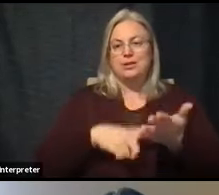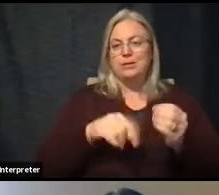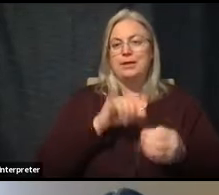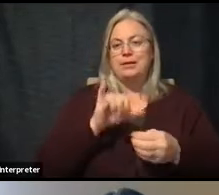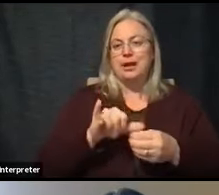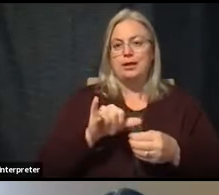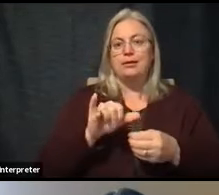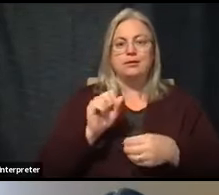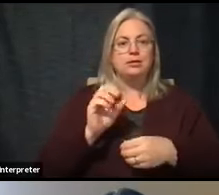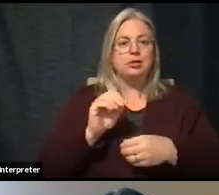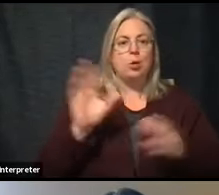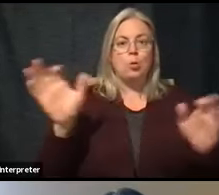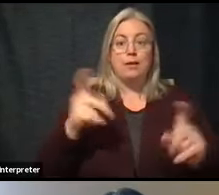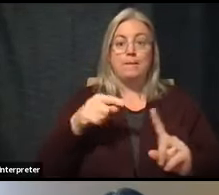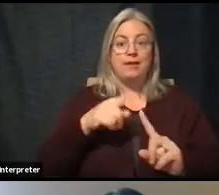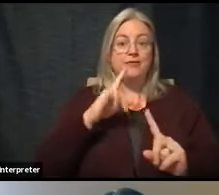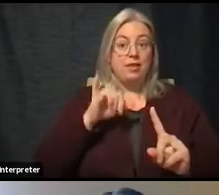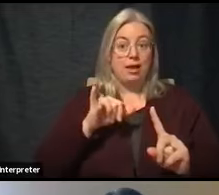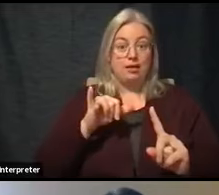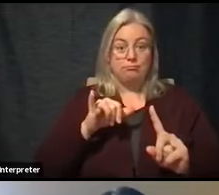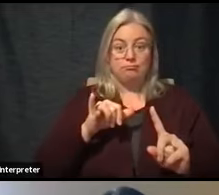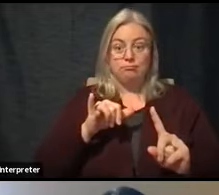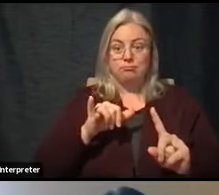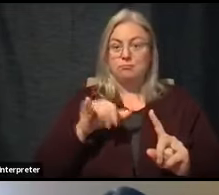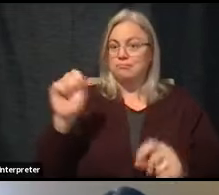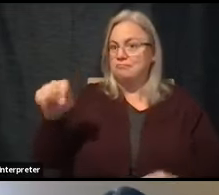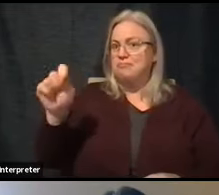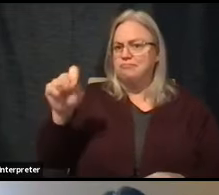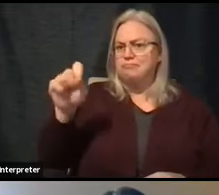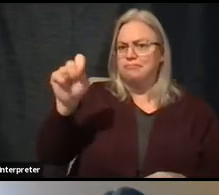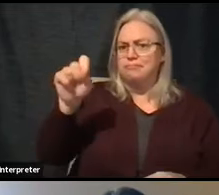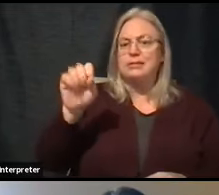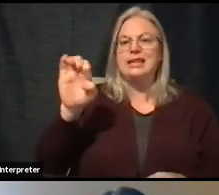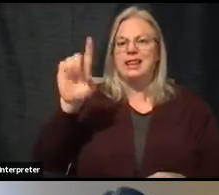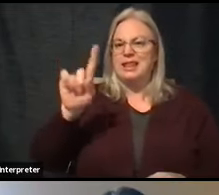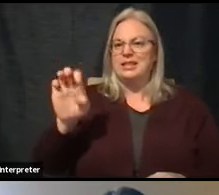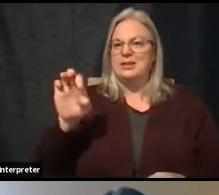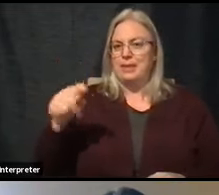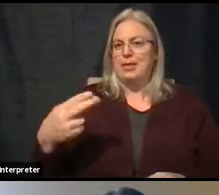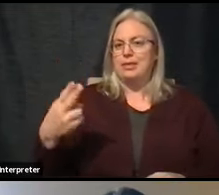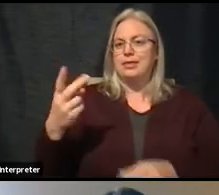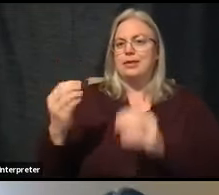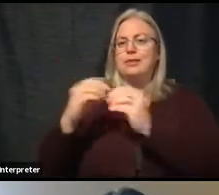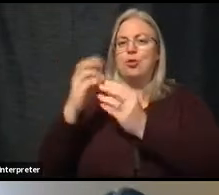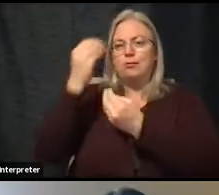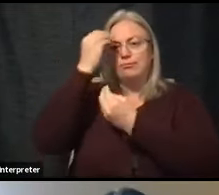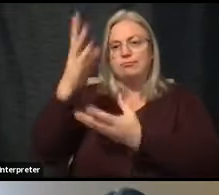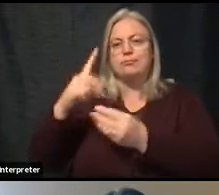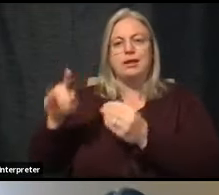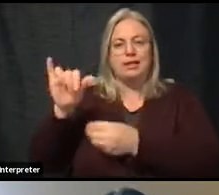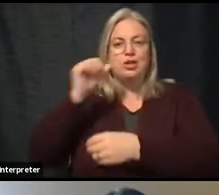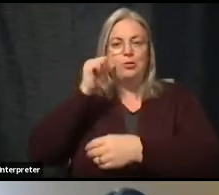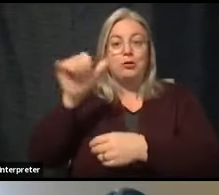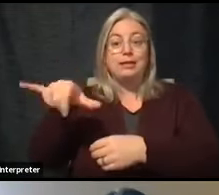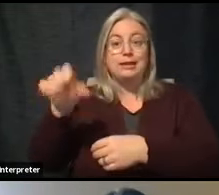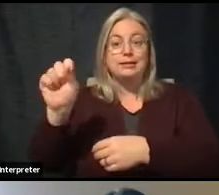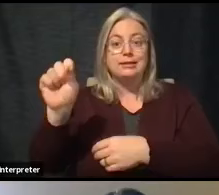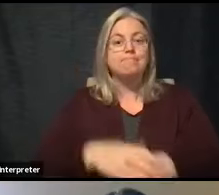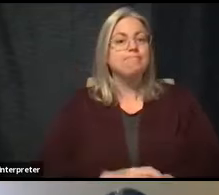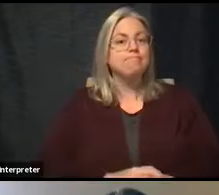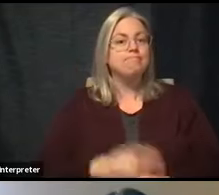So people should come back for that, would you say? Yes, Elizabeth will provide an update about that tomorrow, yes. Okay.